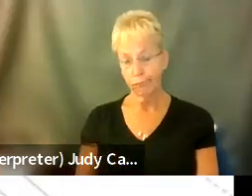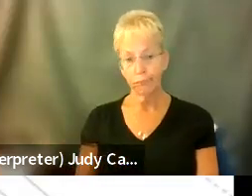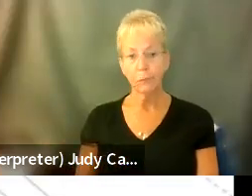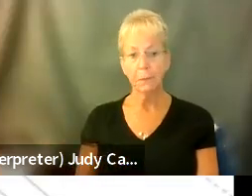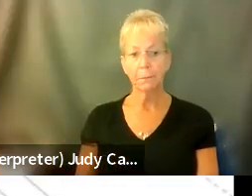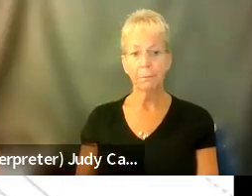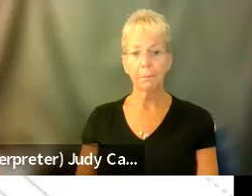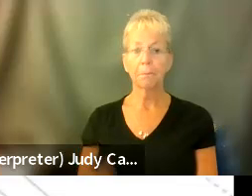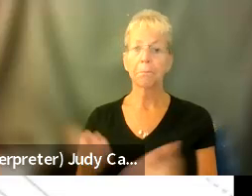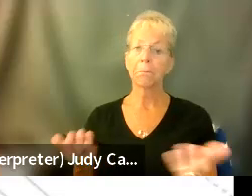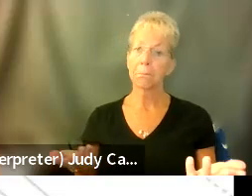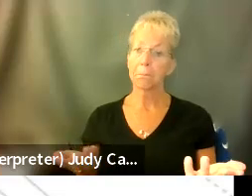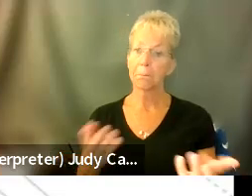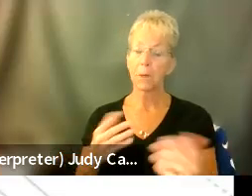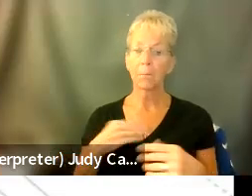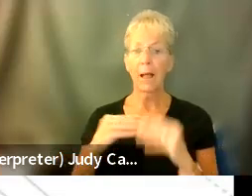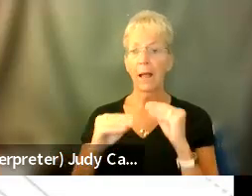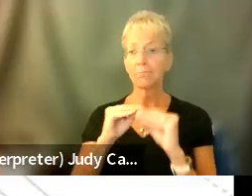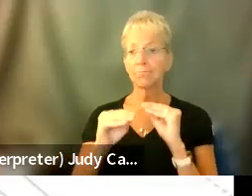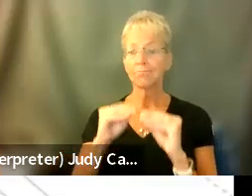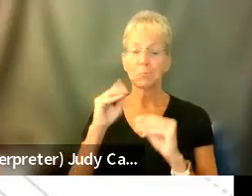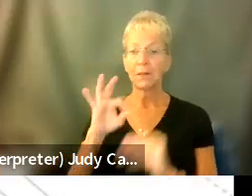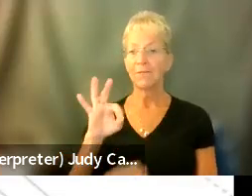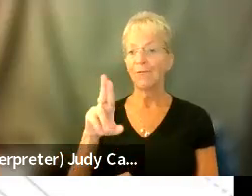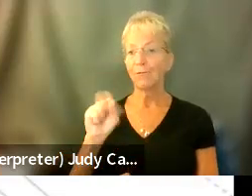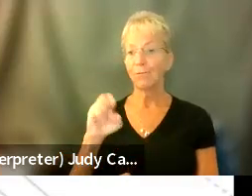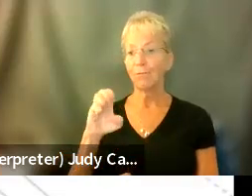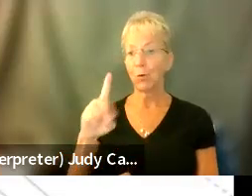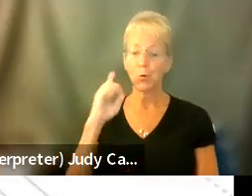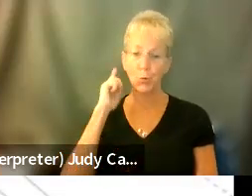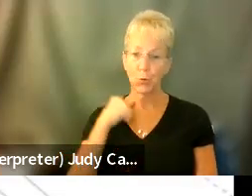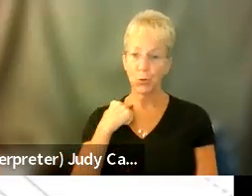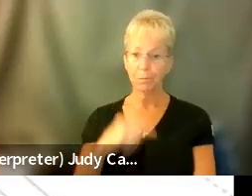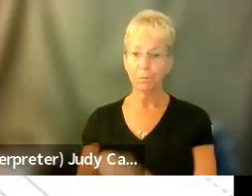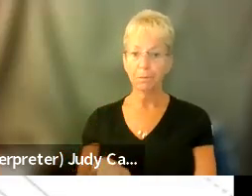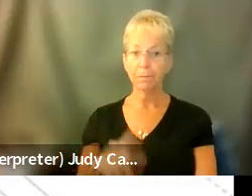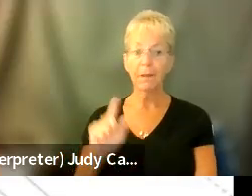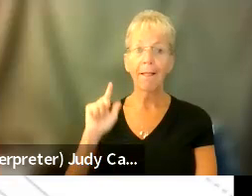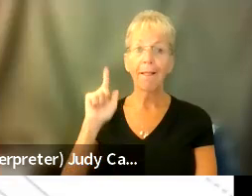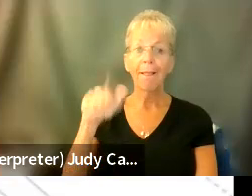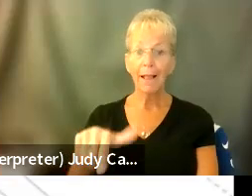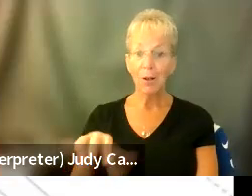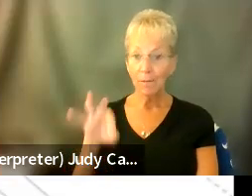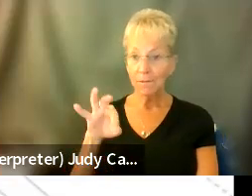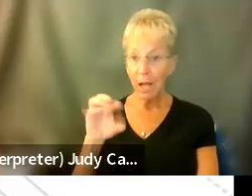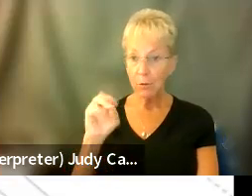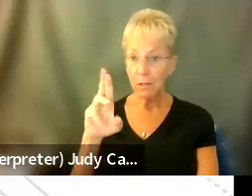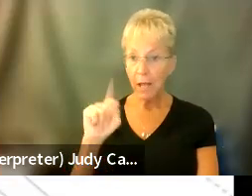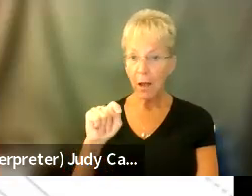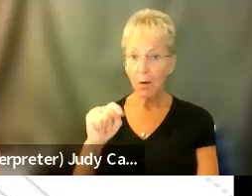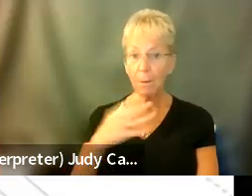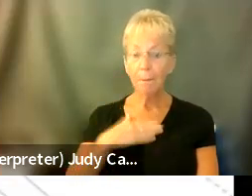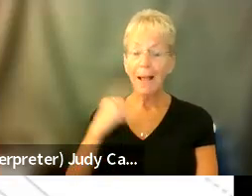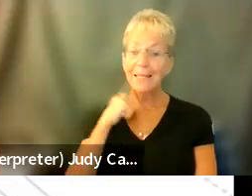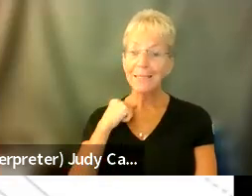So I got my neck fused. Come to find out later my neck is